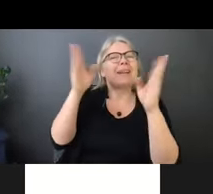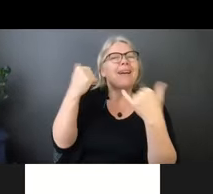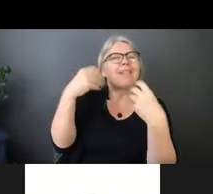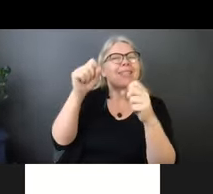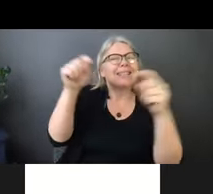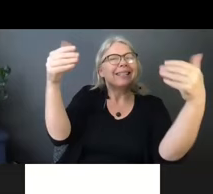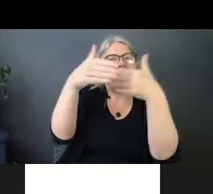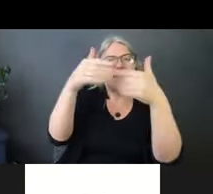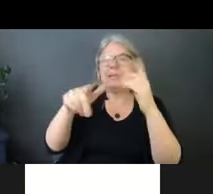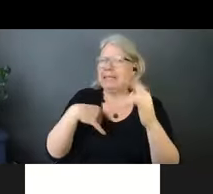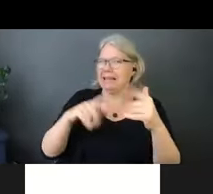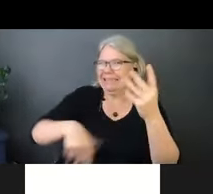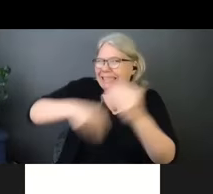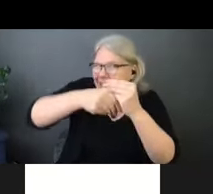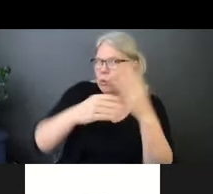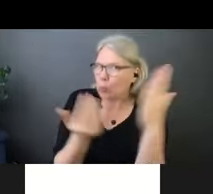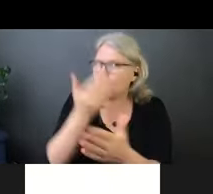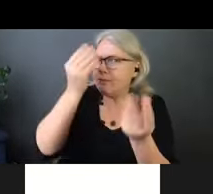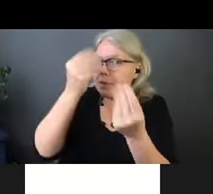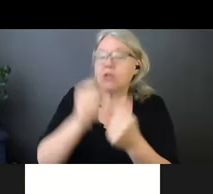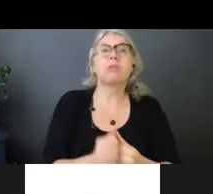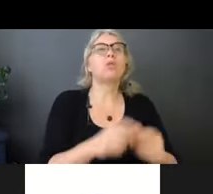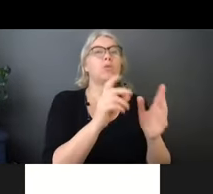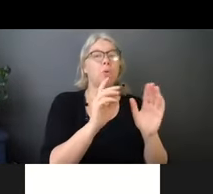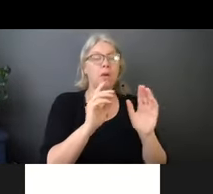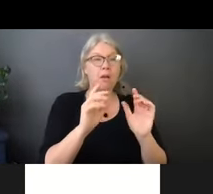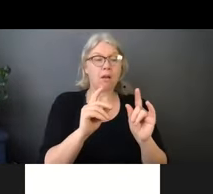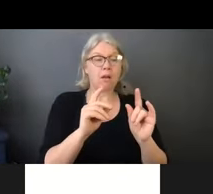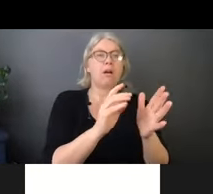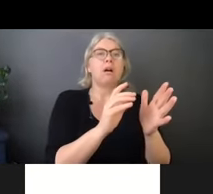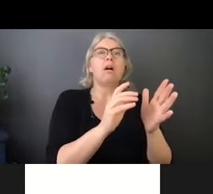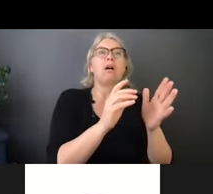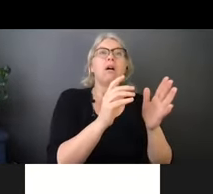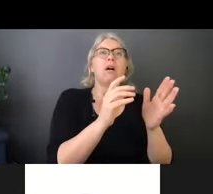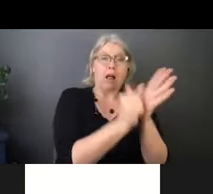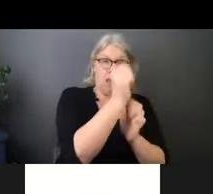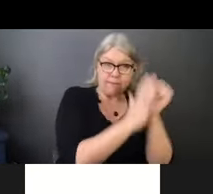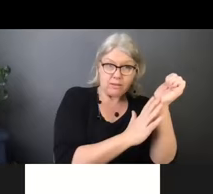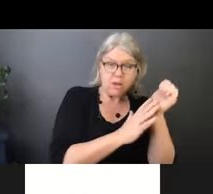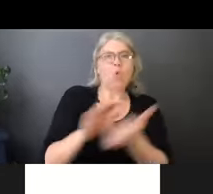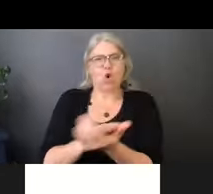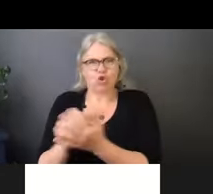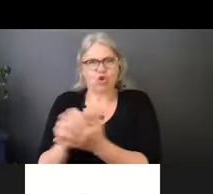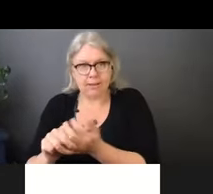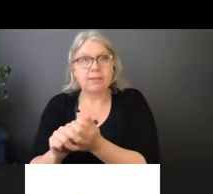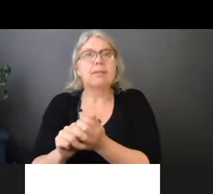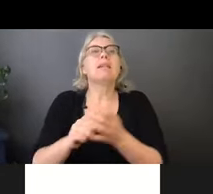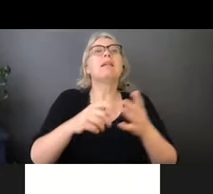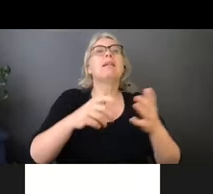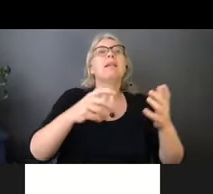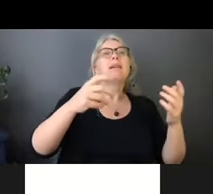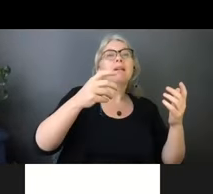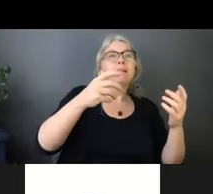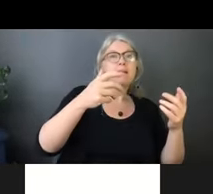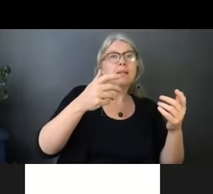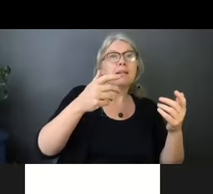So you remove your gloves, wash your hands. Remove your gown, wash your hands. Remove your eye protection, wash your hands. Remove your mask,